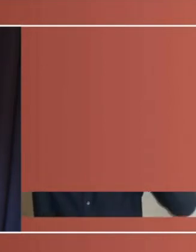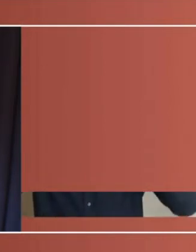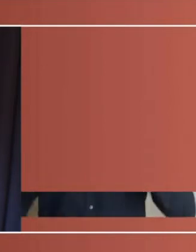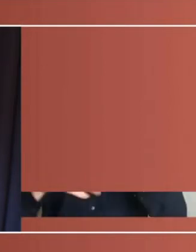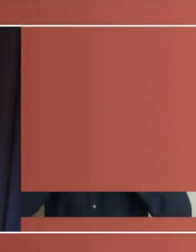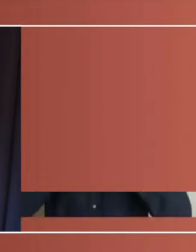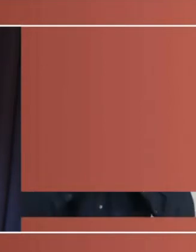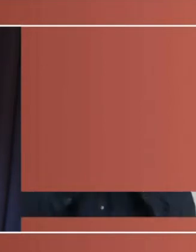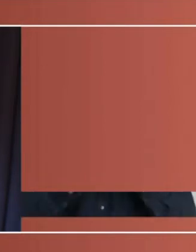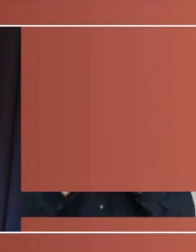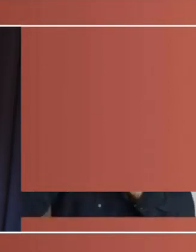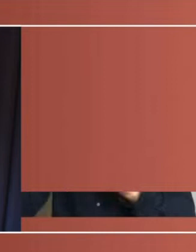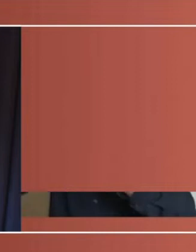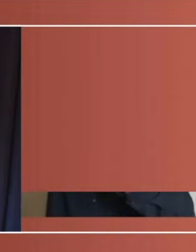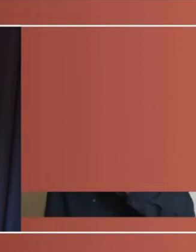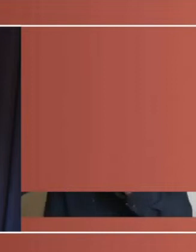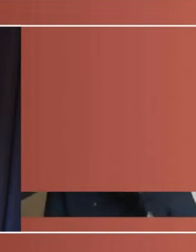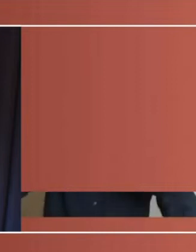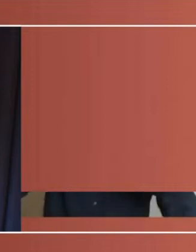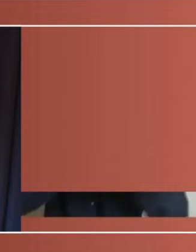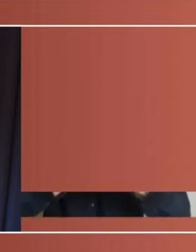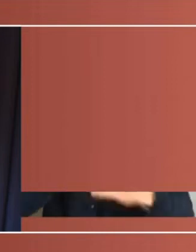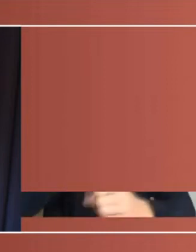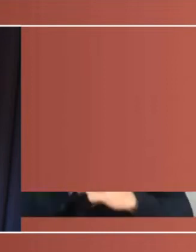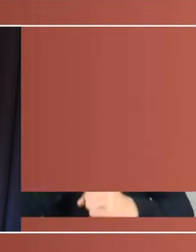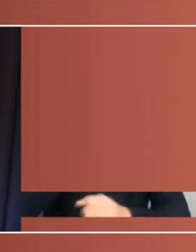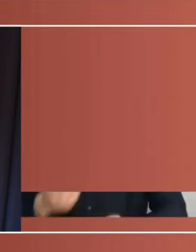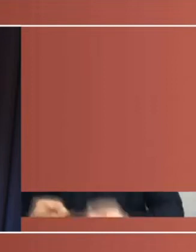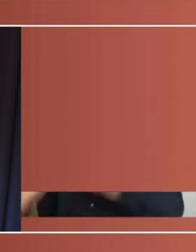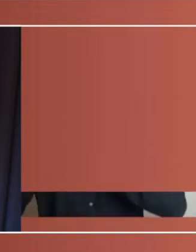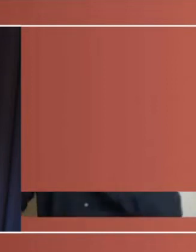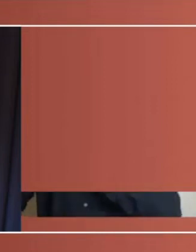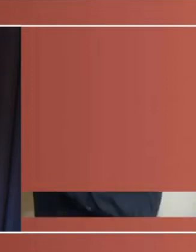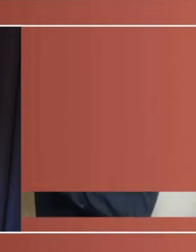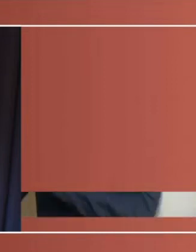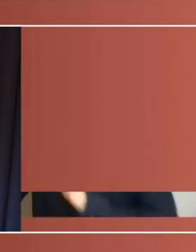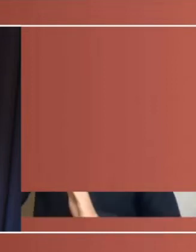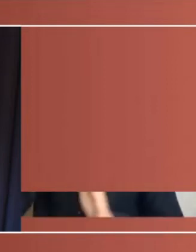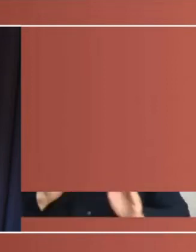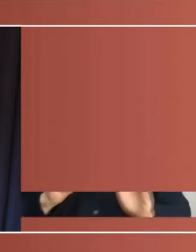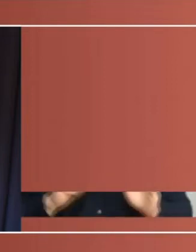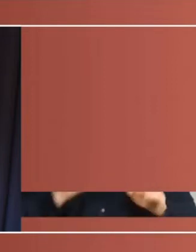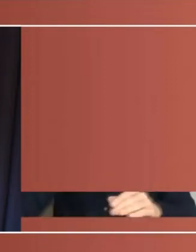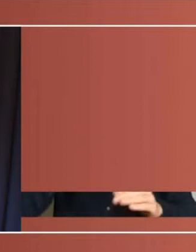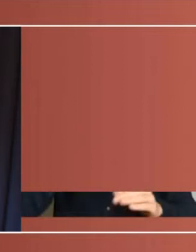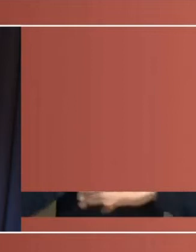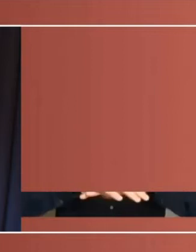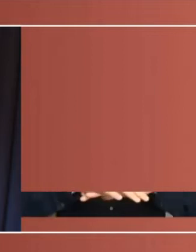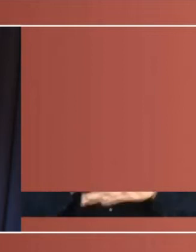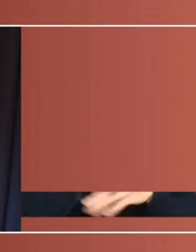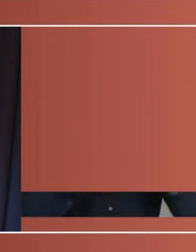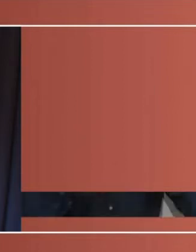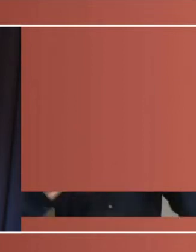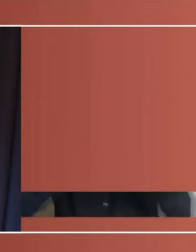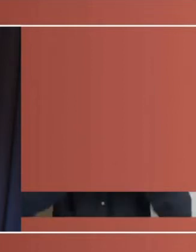in time, be taken up by governments. The legislation for same-sex marriage, for example, began in the Senate, as has much